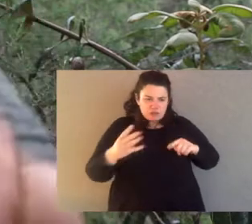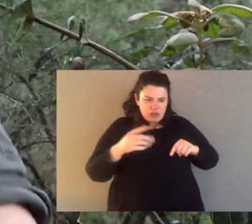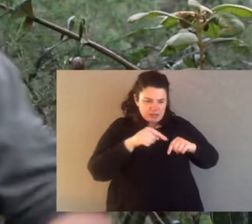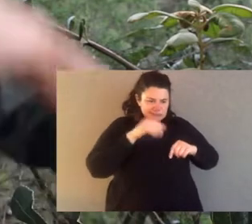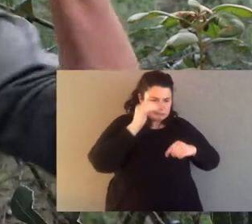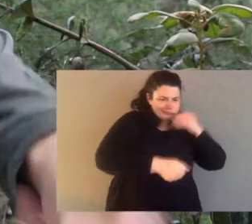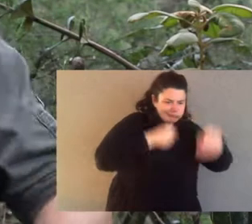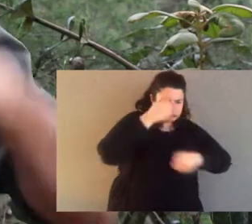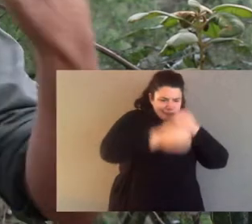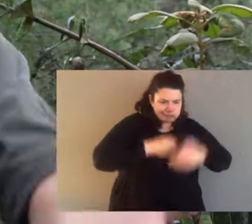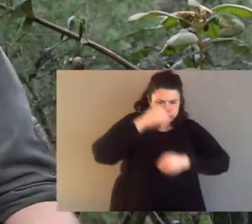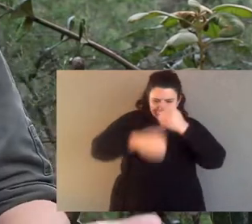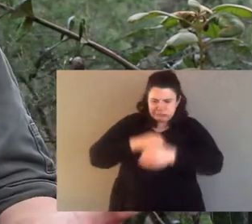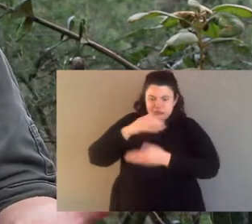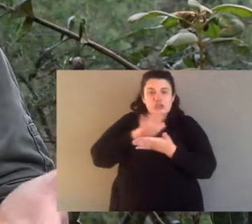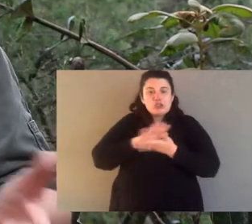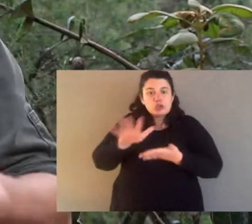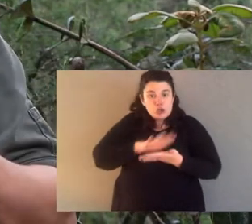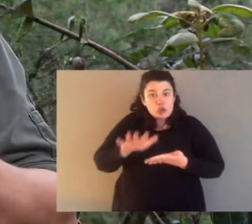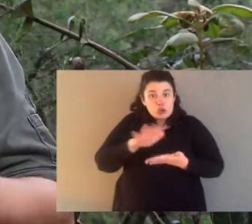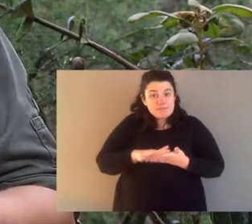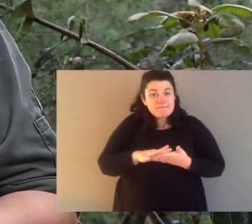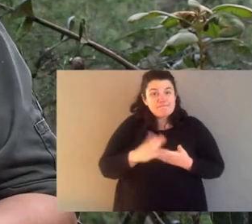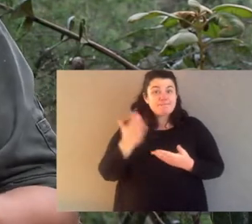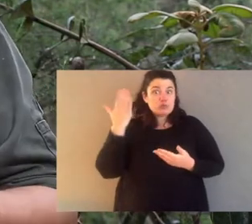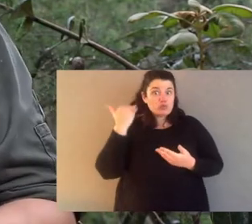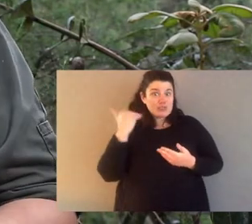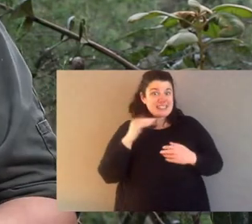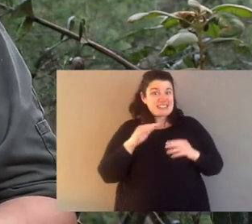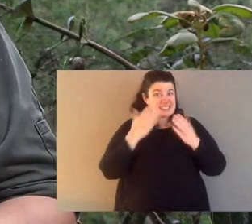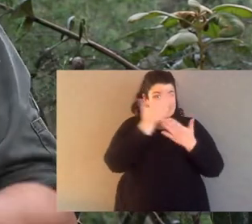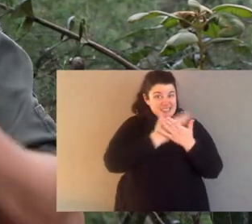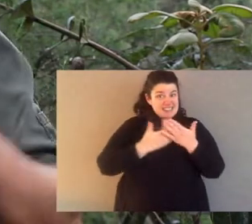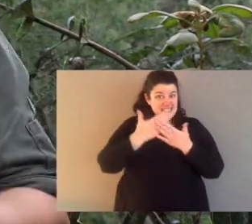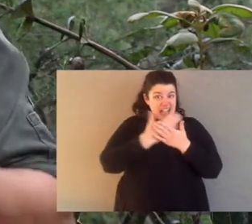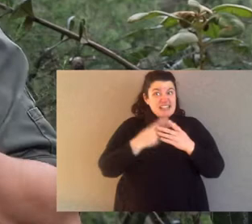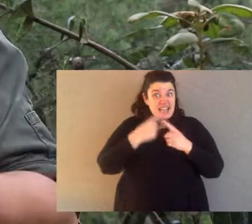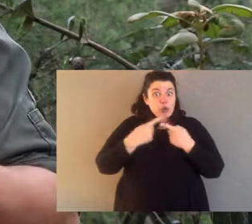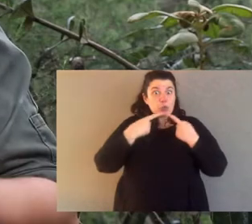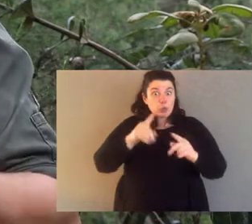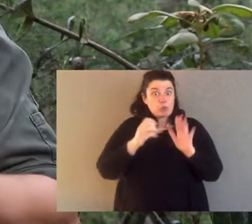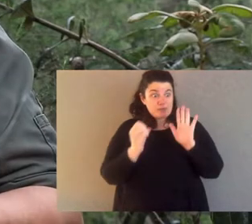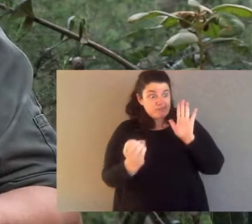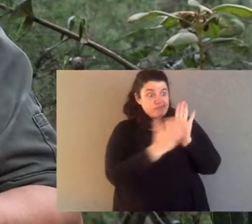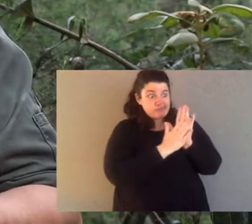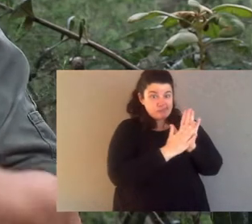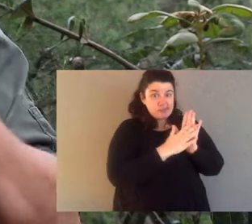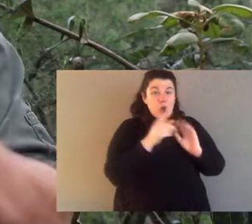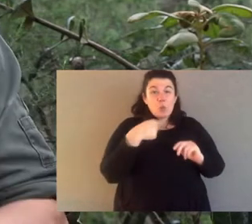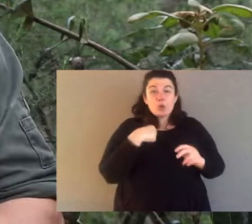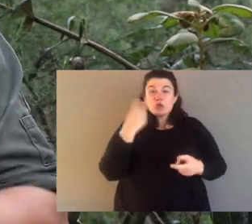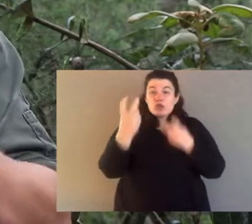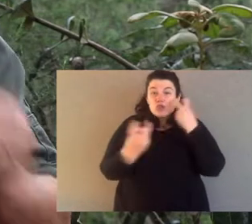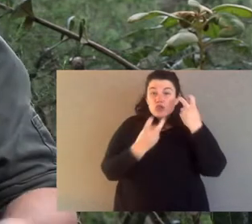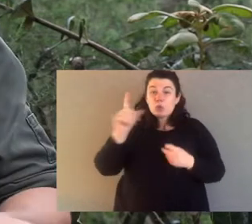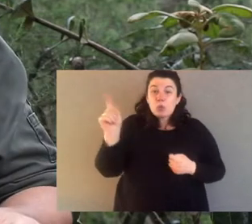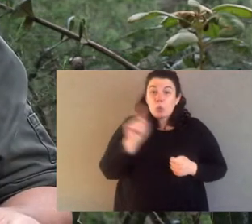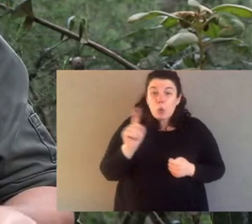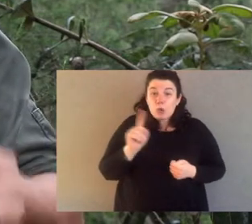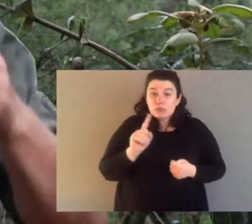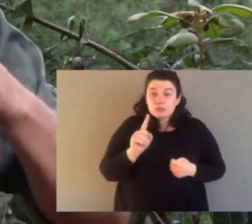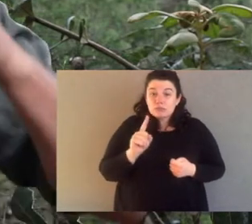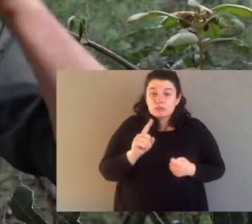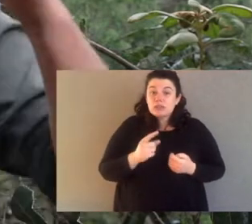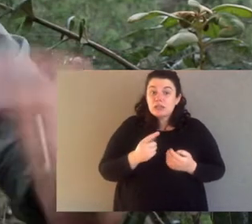because they turn over so much dirt. Now, there was a recent study and I saw some news articles on it. So I want you to search